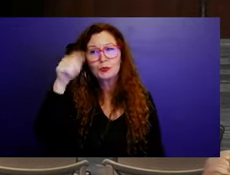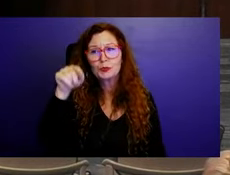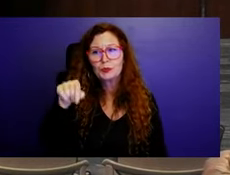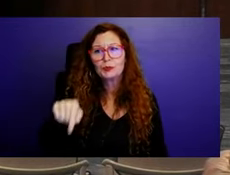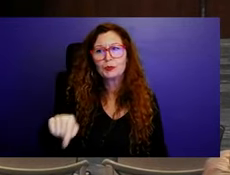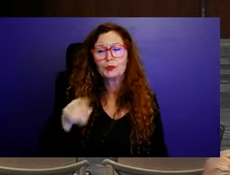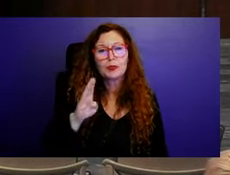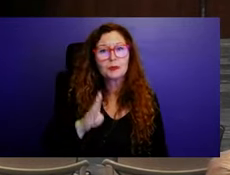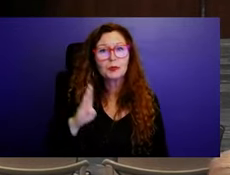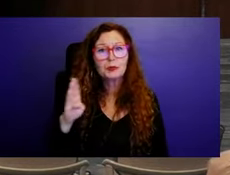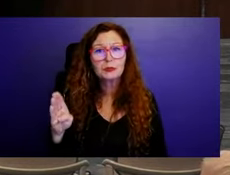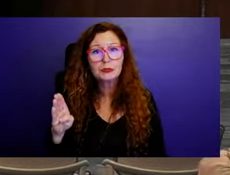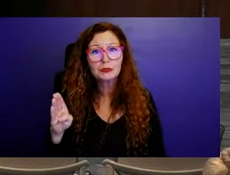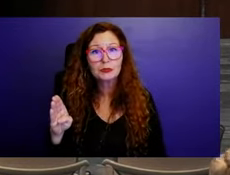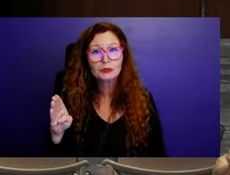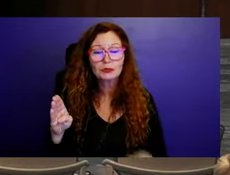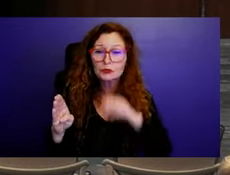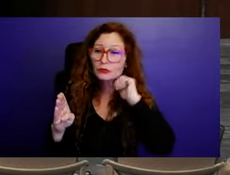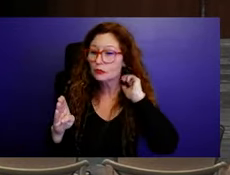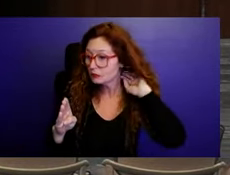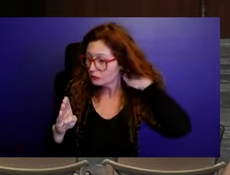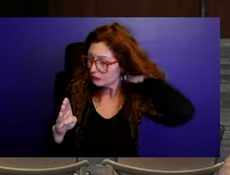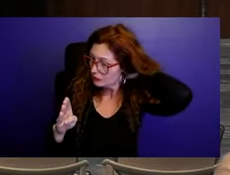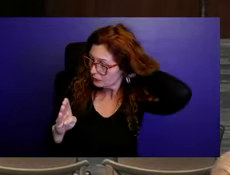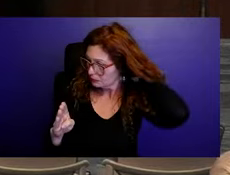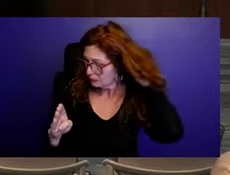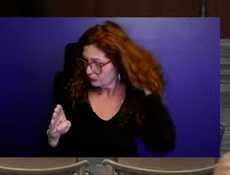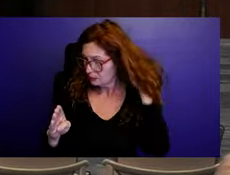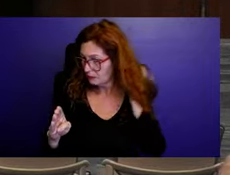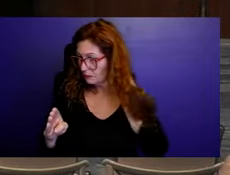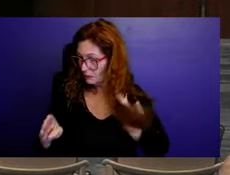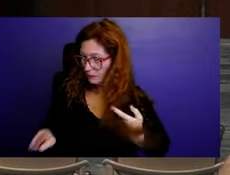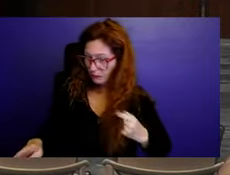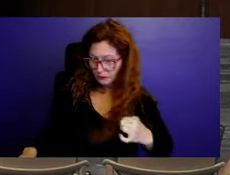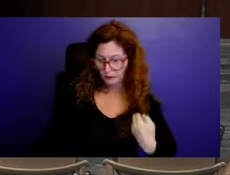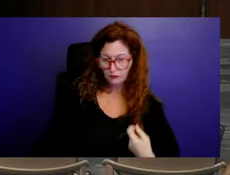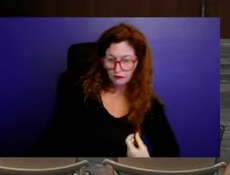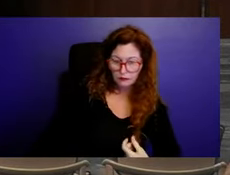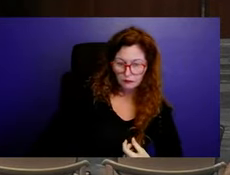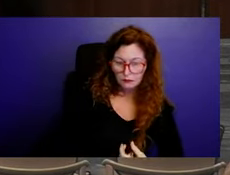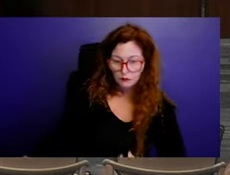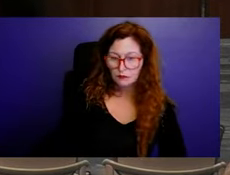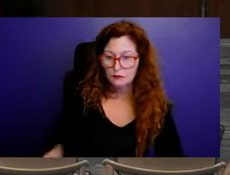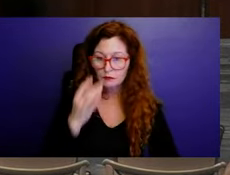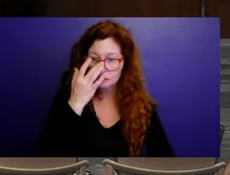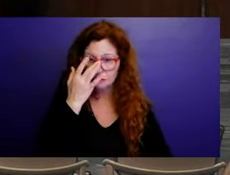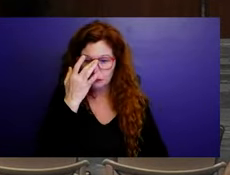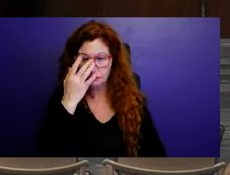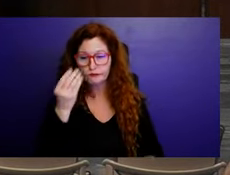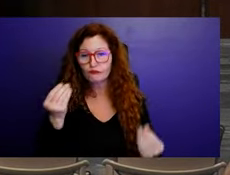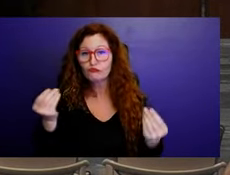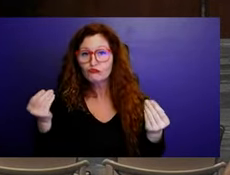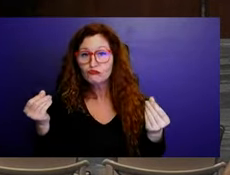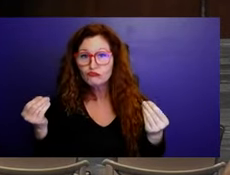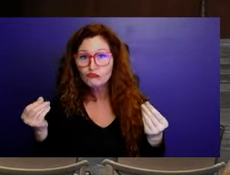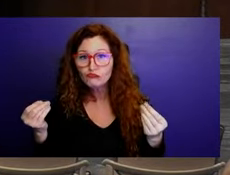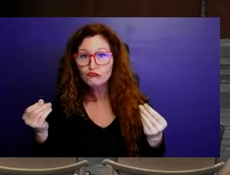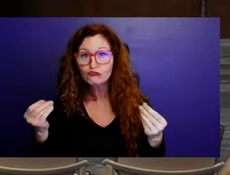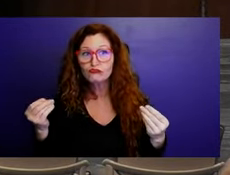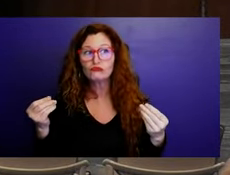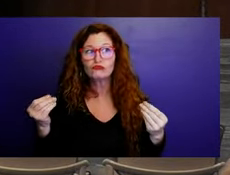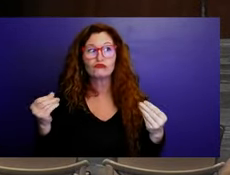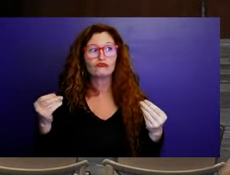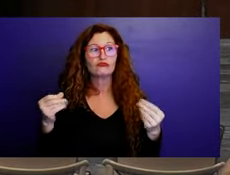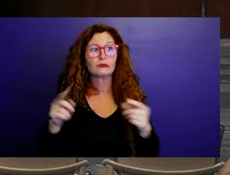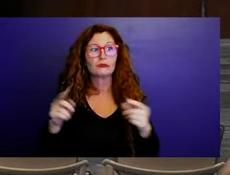can be in a financial and space, um, challenges. I'll put it that way.